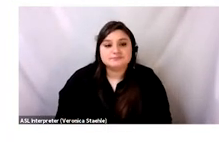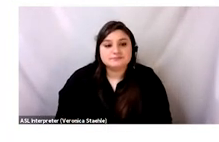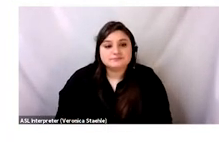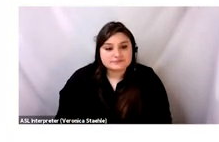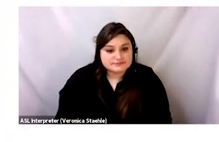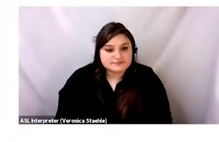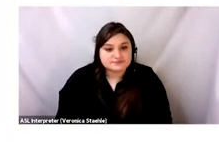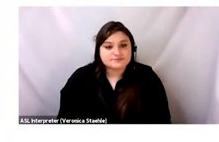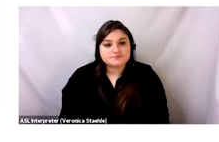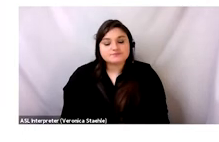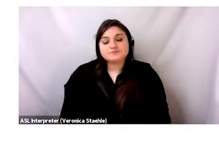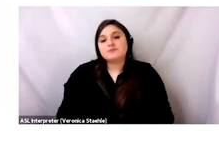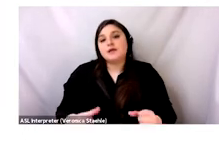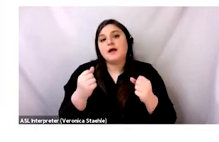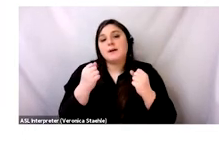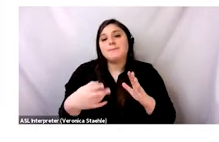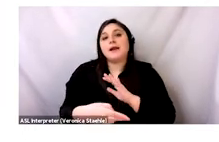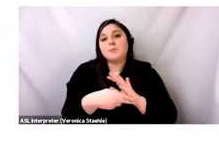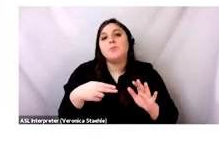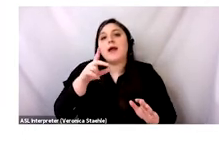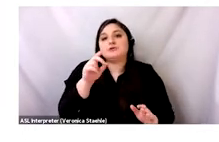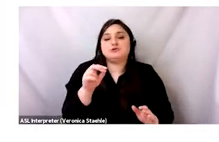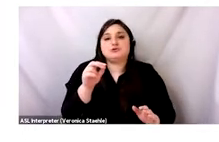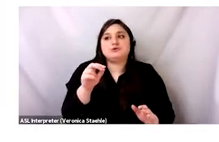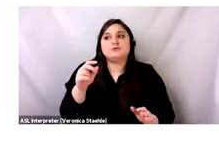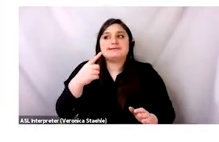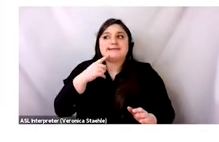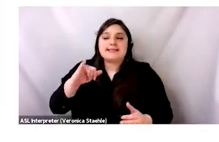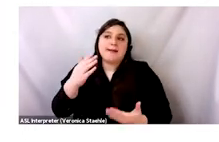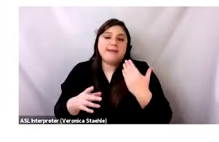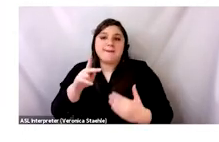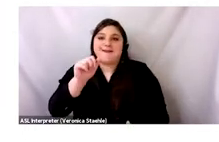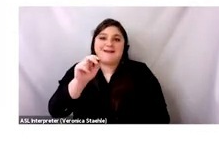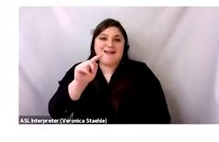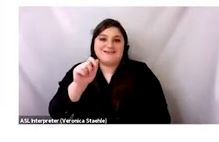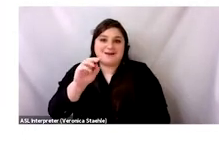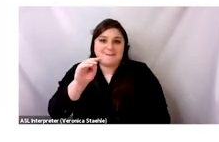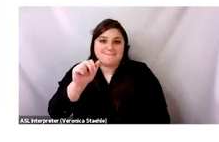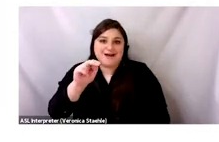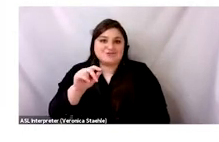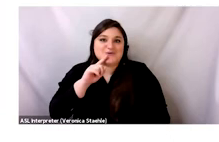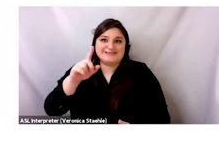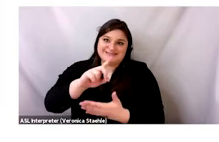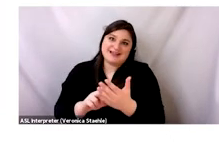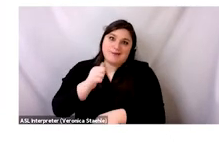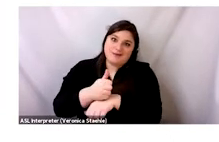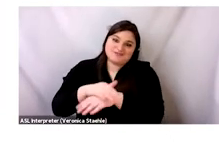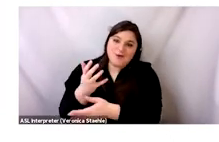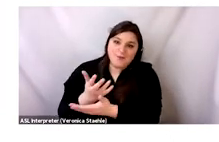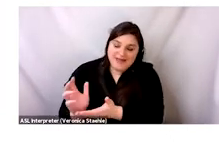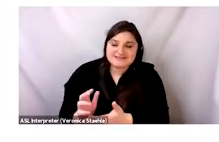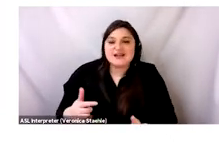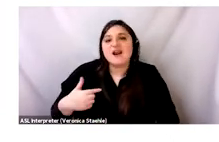multiple brand representatives have told me that Contamanto could be a future gold mine of waste. I've also heard